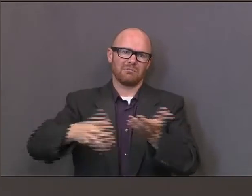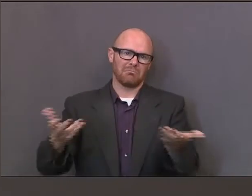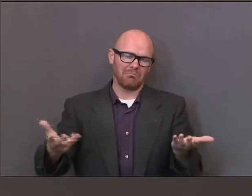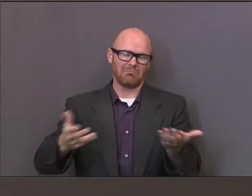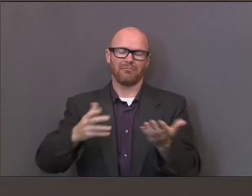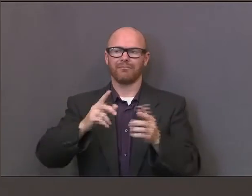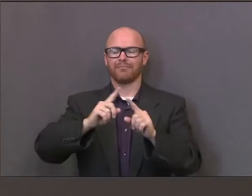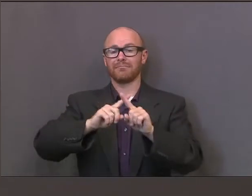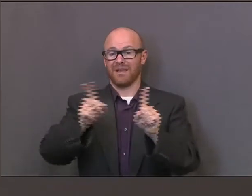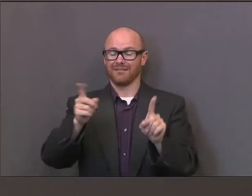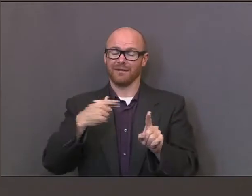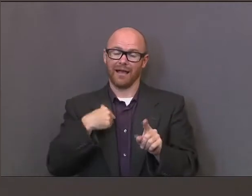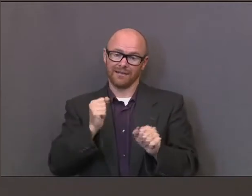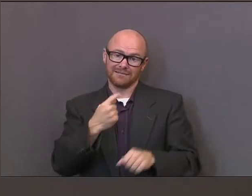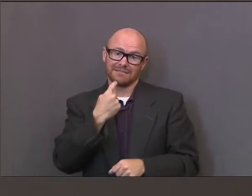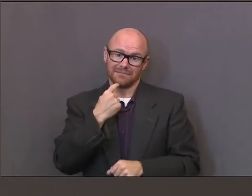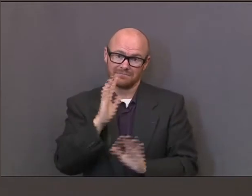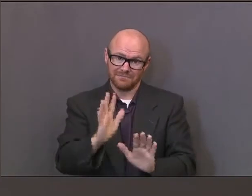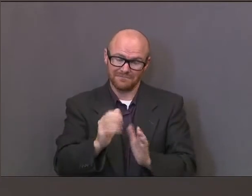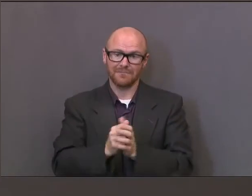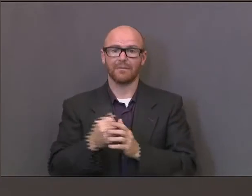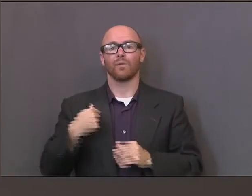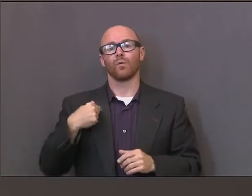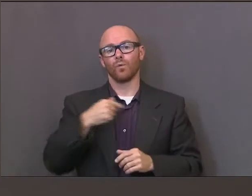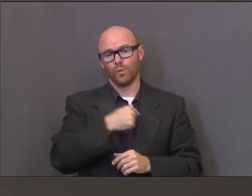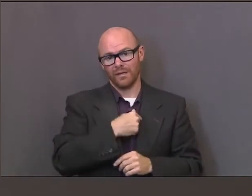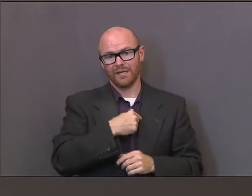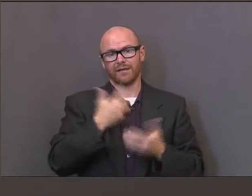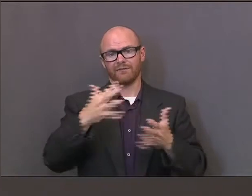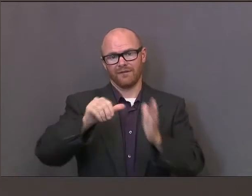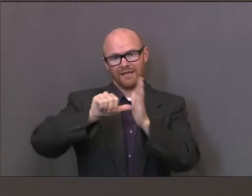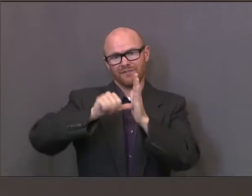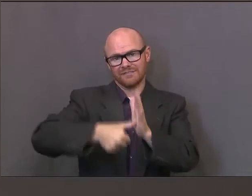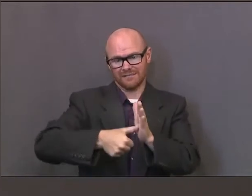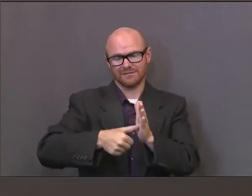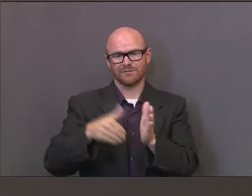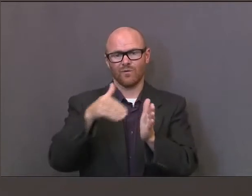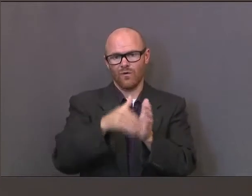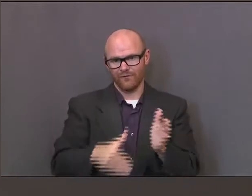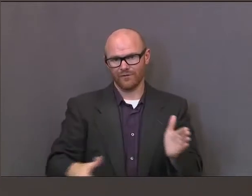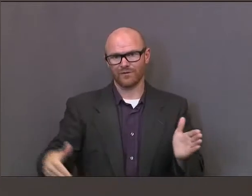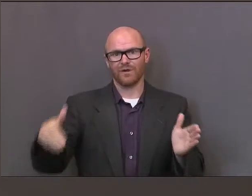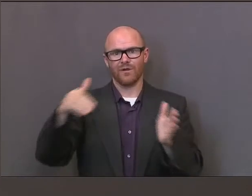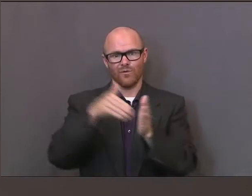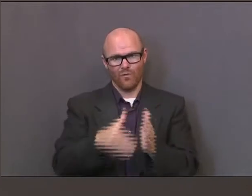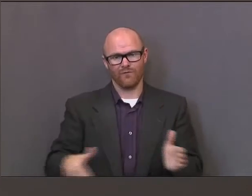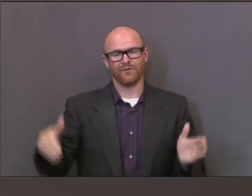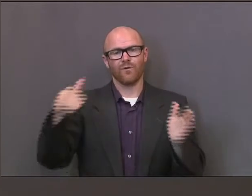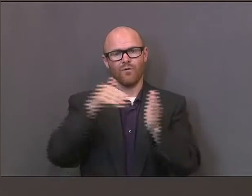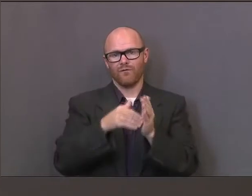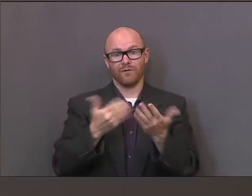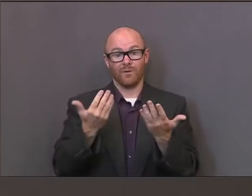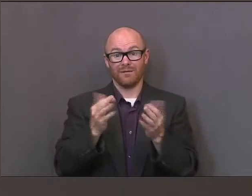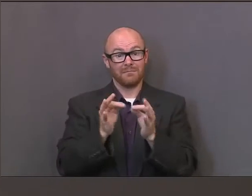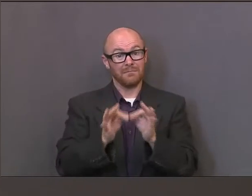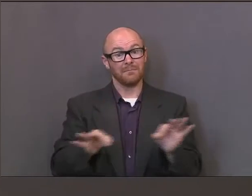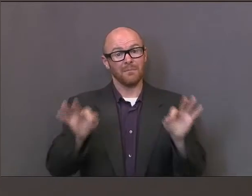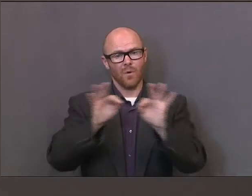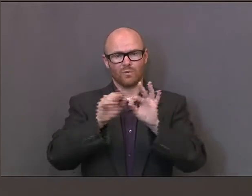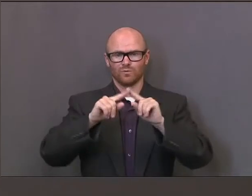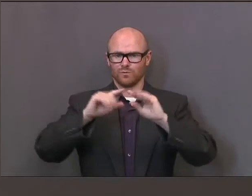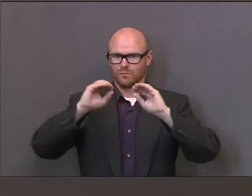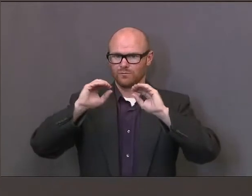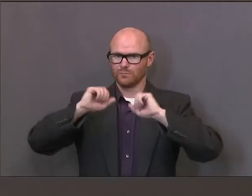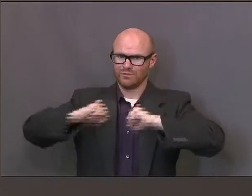can just say that we have emphasized over and over how important it is that we protect our teachers,